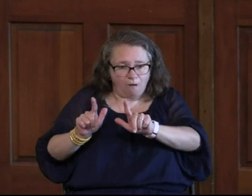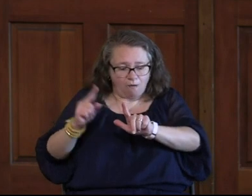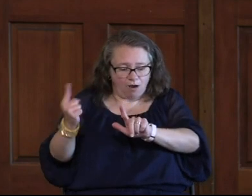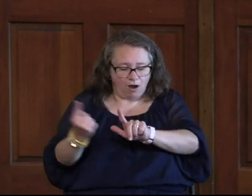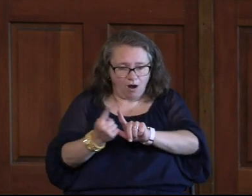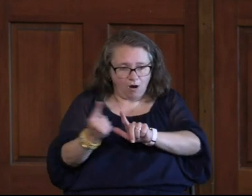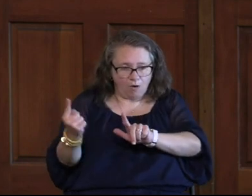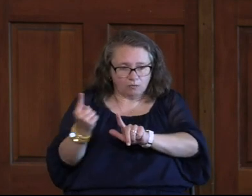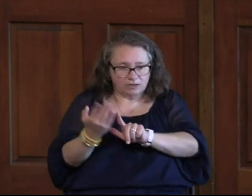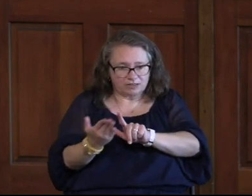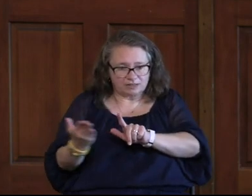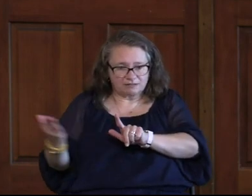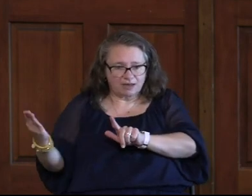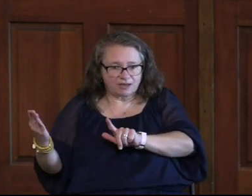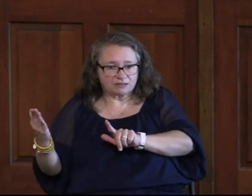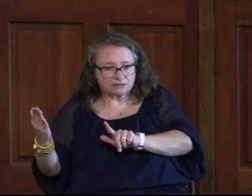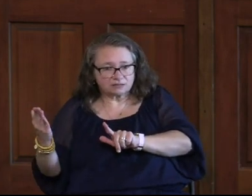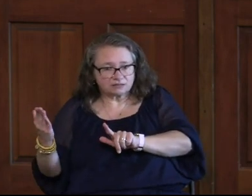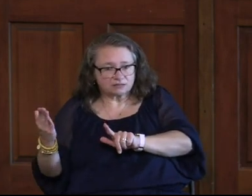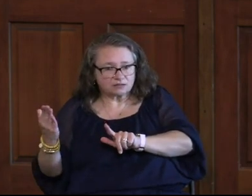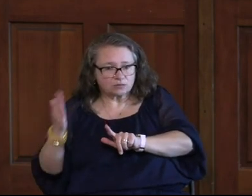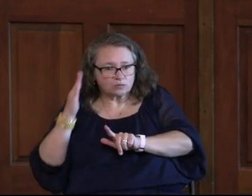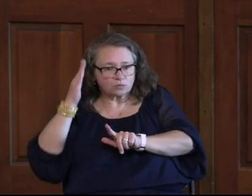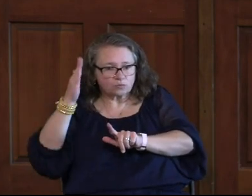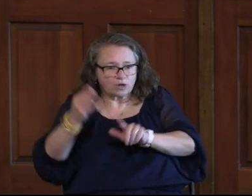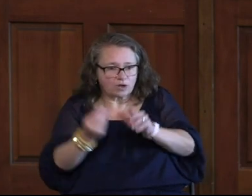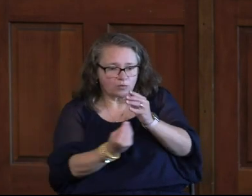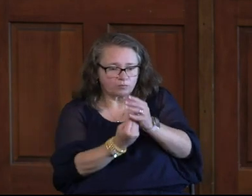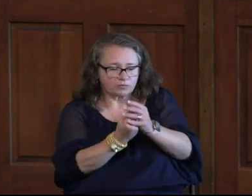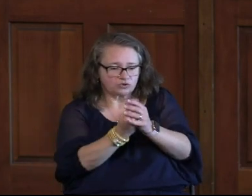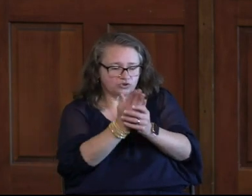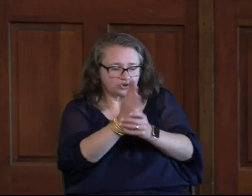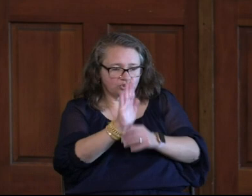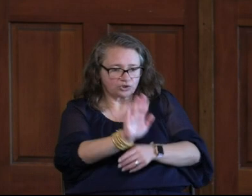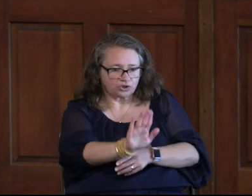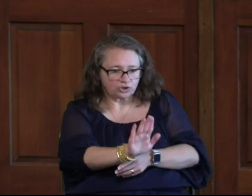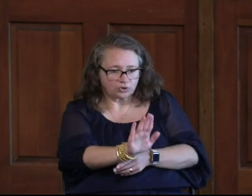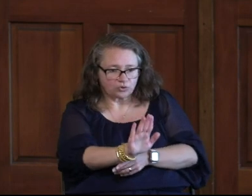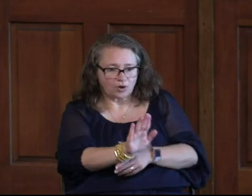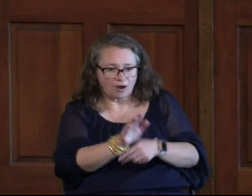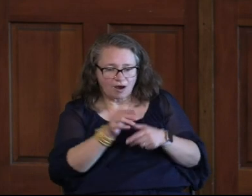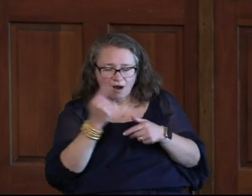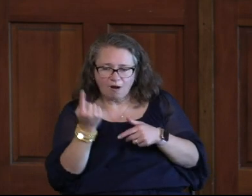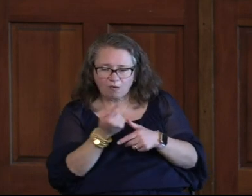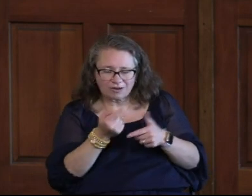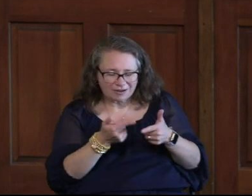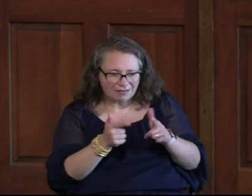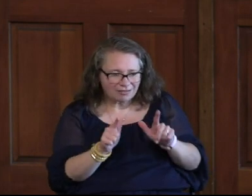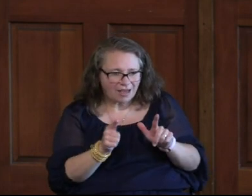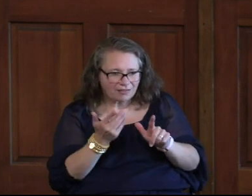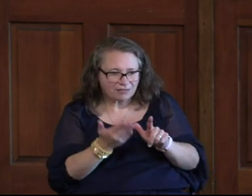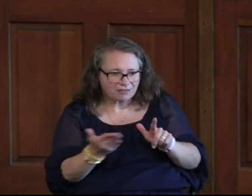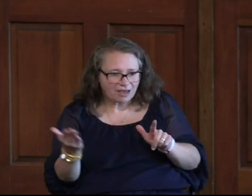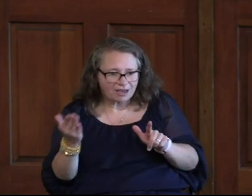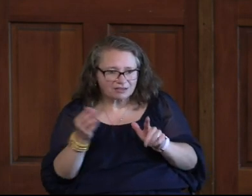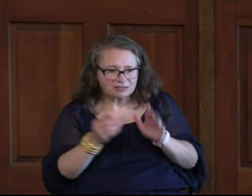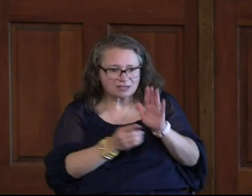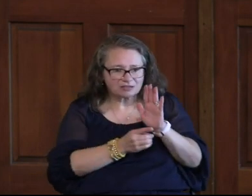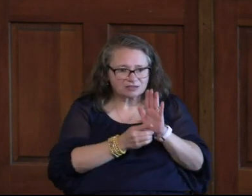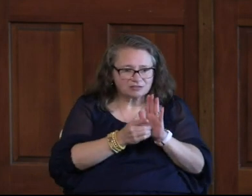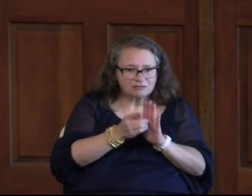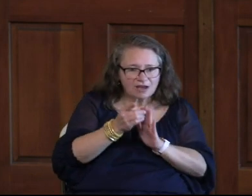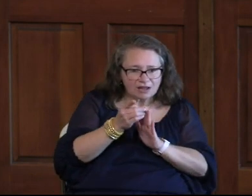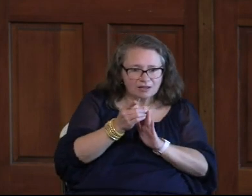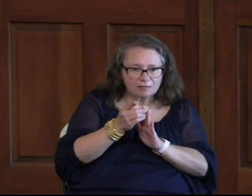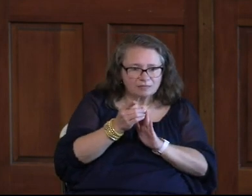Only The Things That Will Grow Them I Will Only Allow The Things That Will Develop